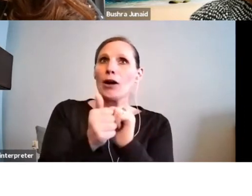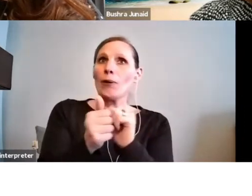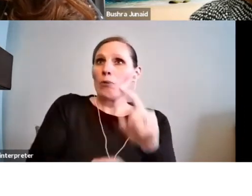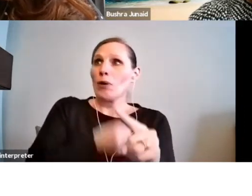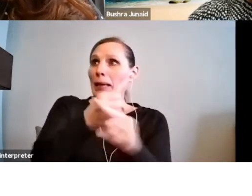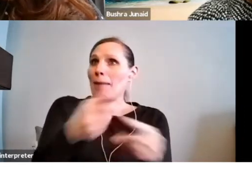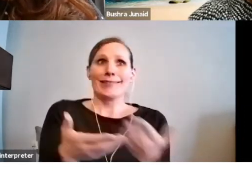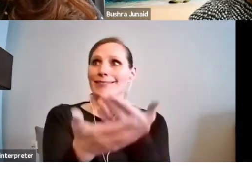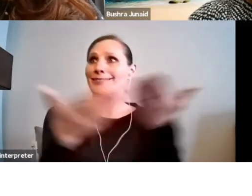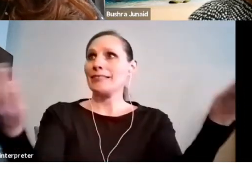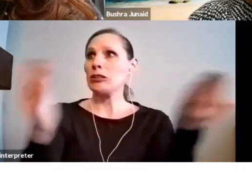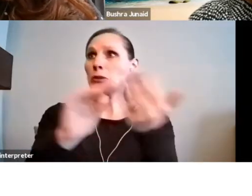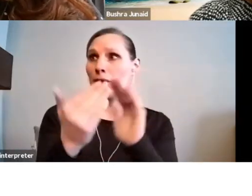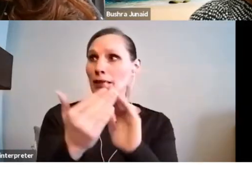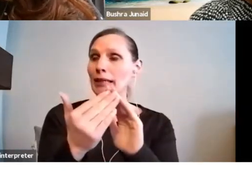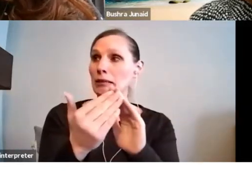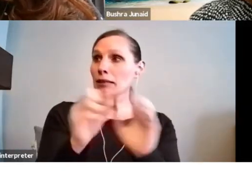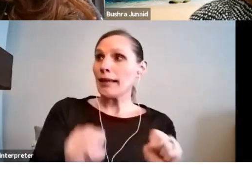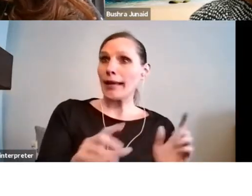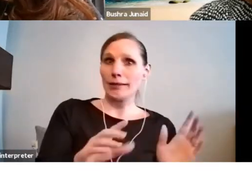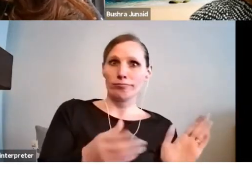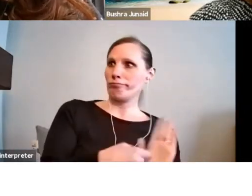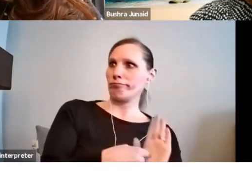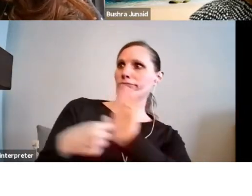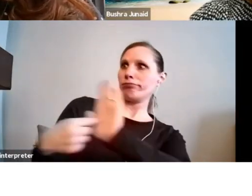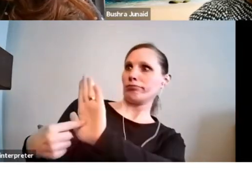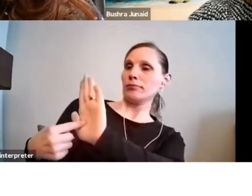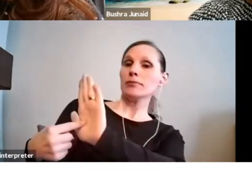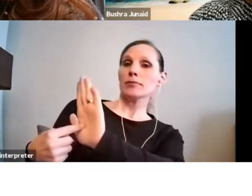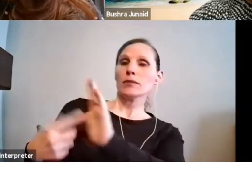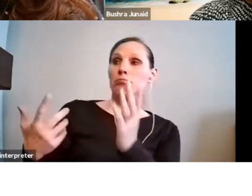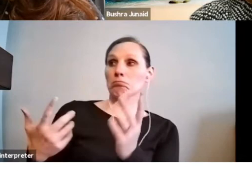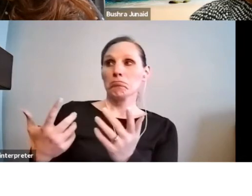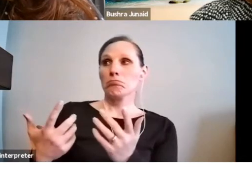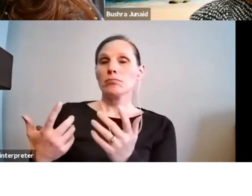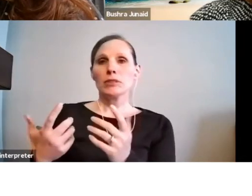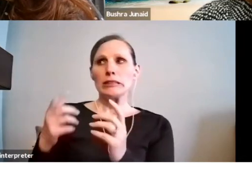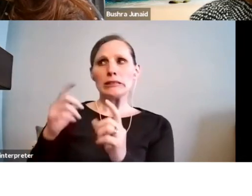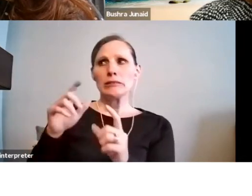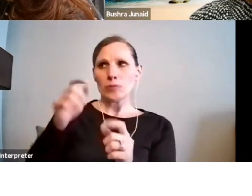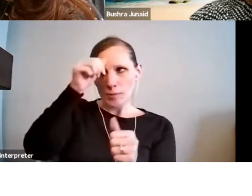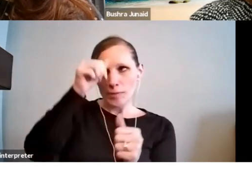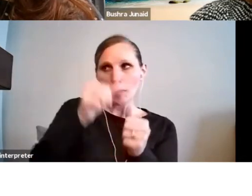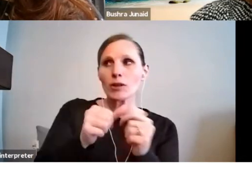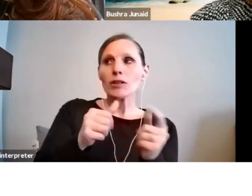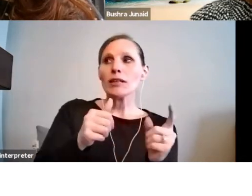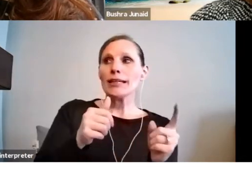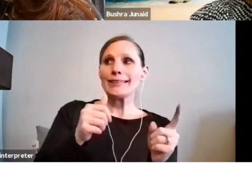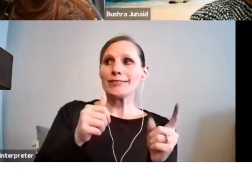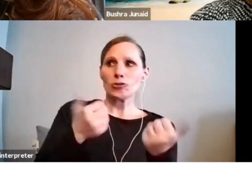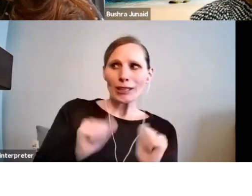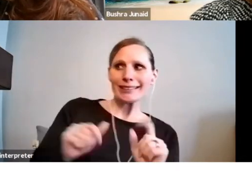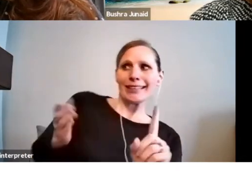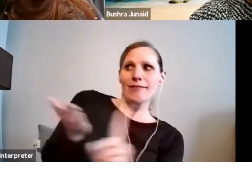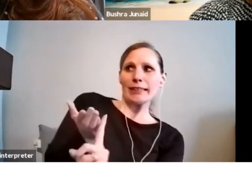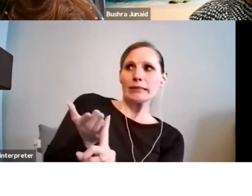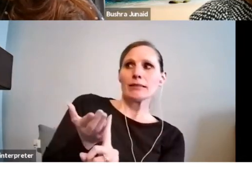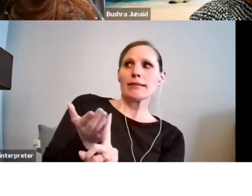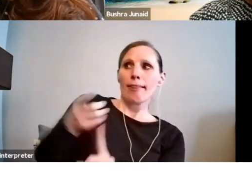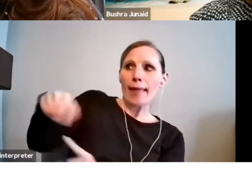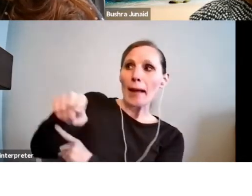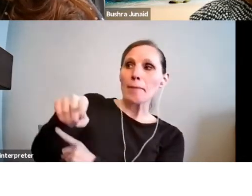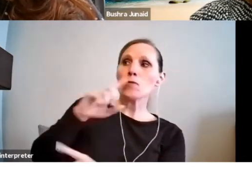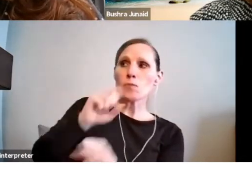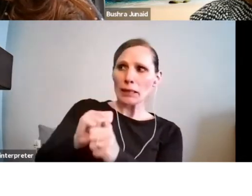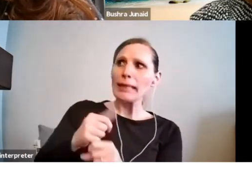application. Speak from the heart when you talk about your plans. Tell assessors what the project means to you and why you're the person to